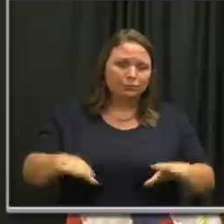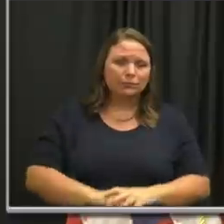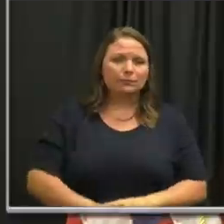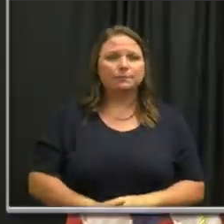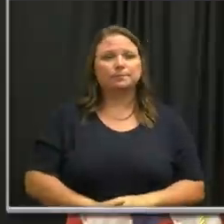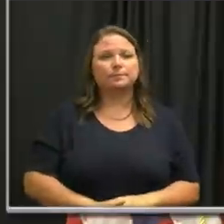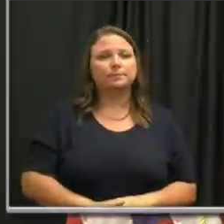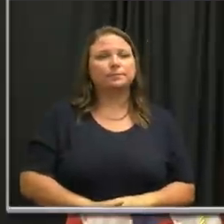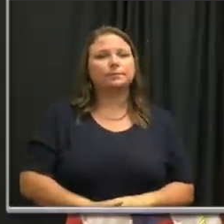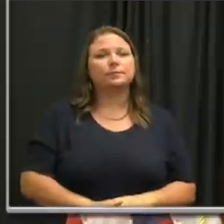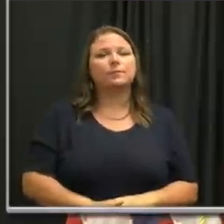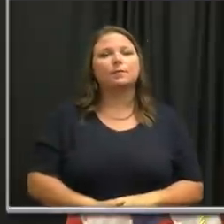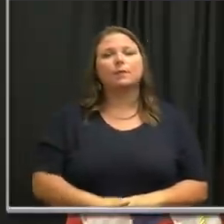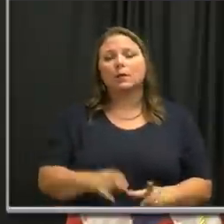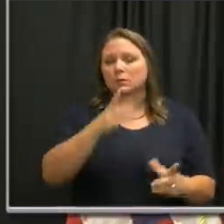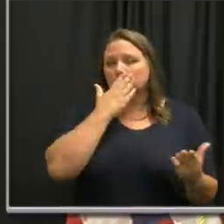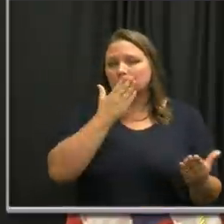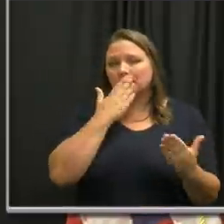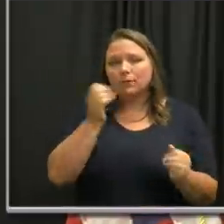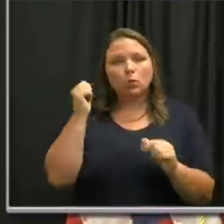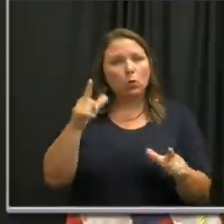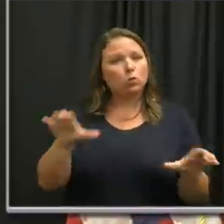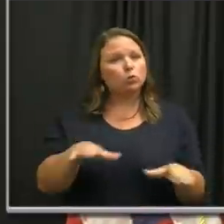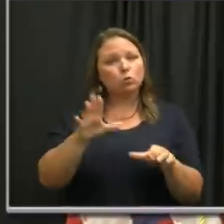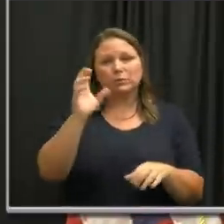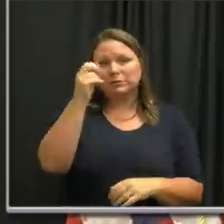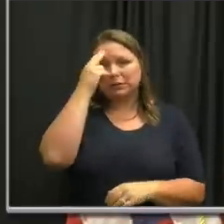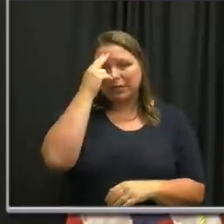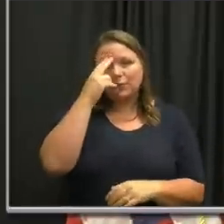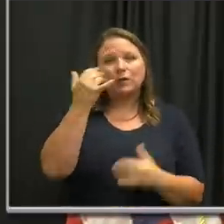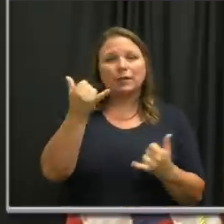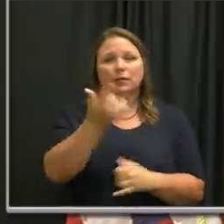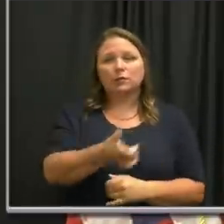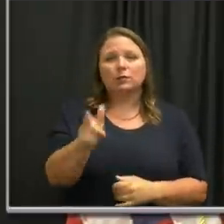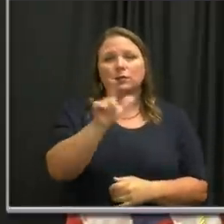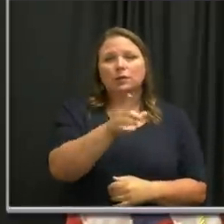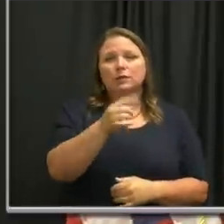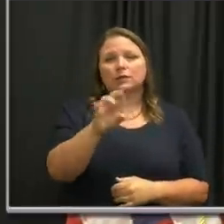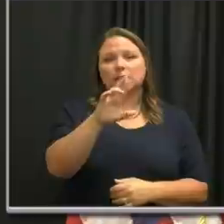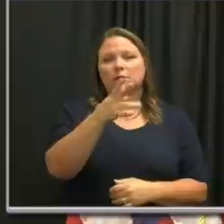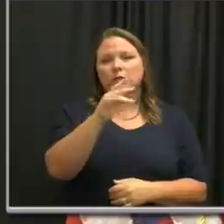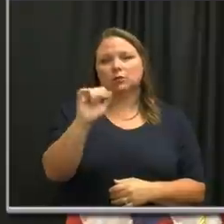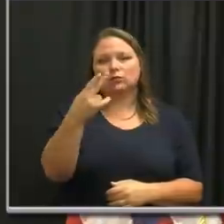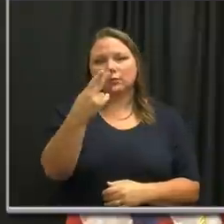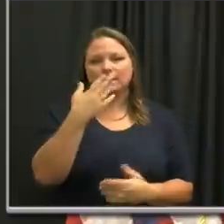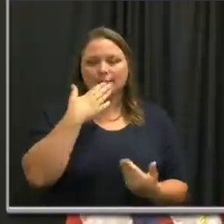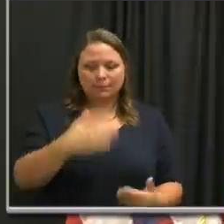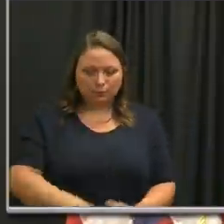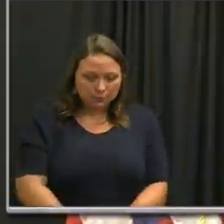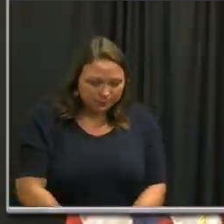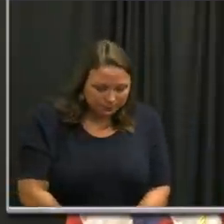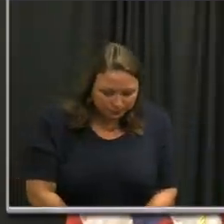I'm very grateful for all you are doing, Nashville. And I now would like to introduce Dr. Hildreth. Thank you.